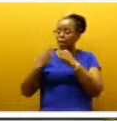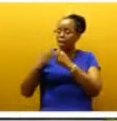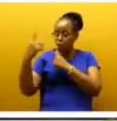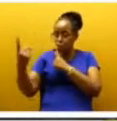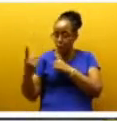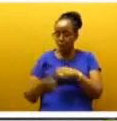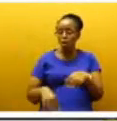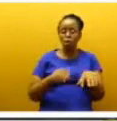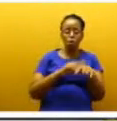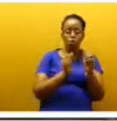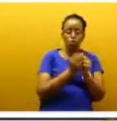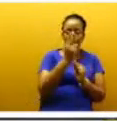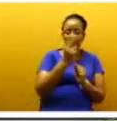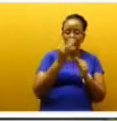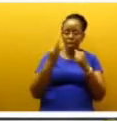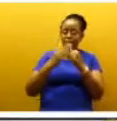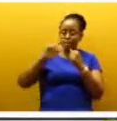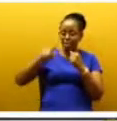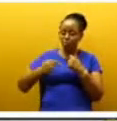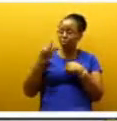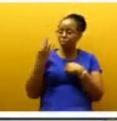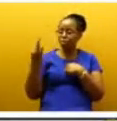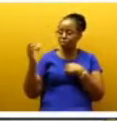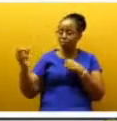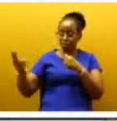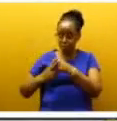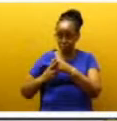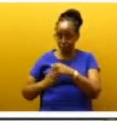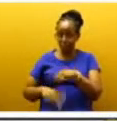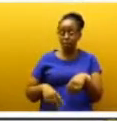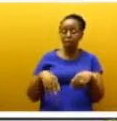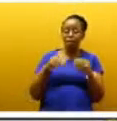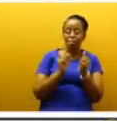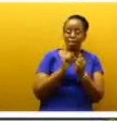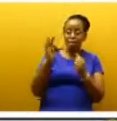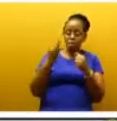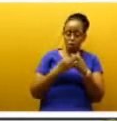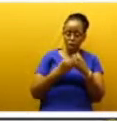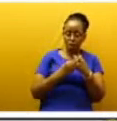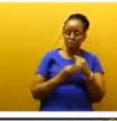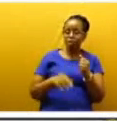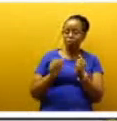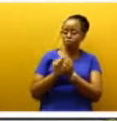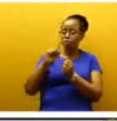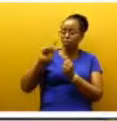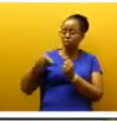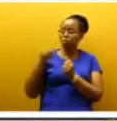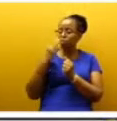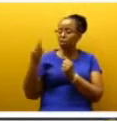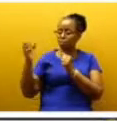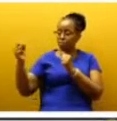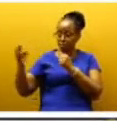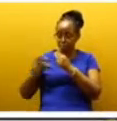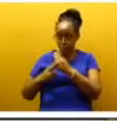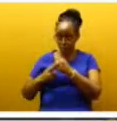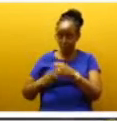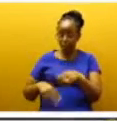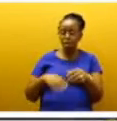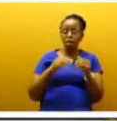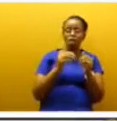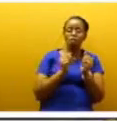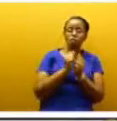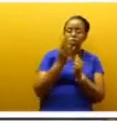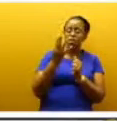12th, 8,357, 13th August, 14,357, 4th August,